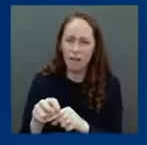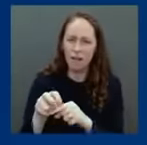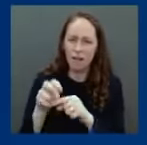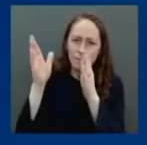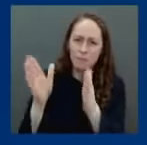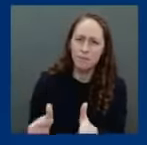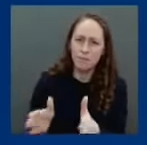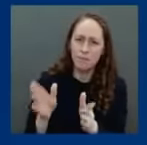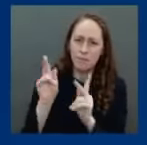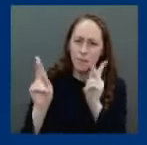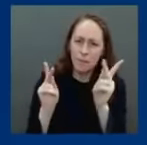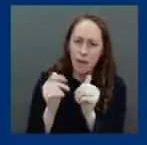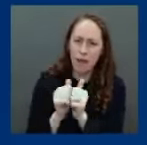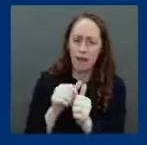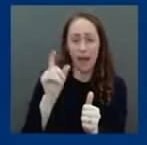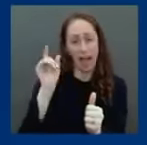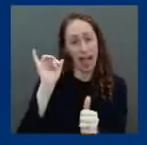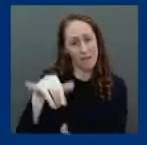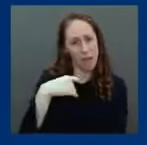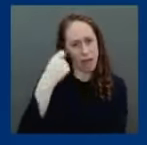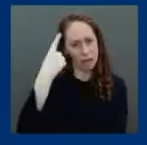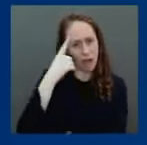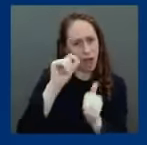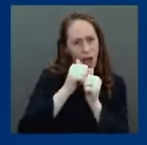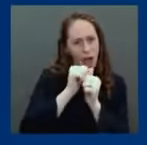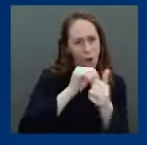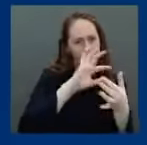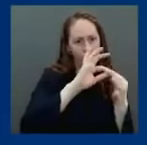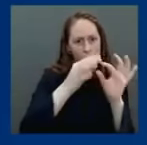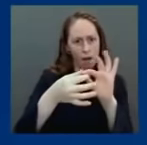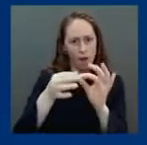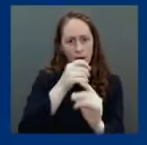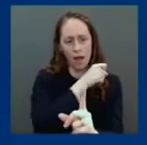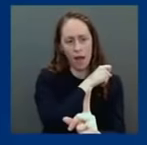well as prepare for a response. So I'm definitely in favor of that.